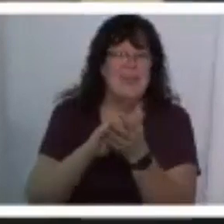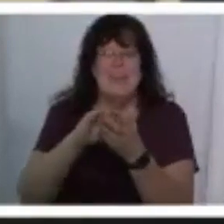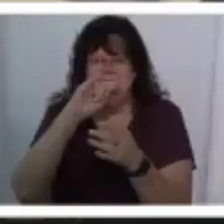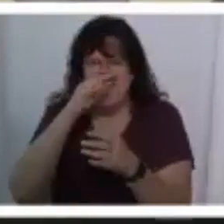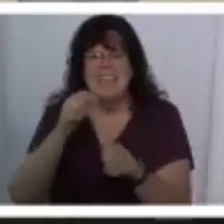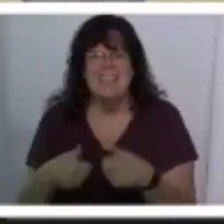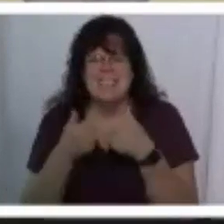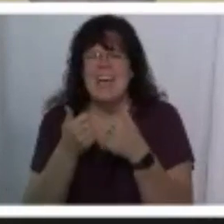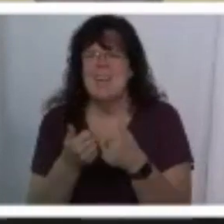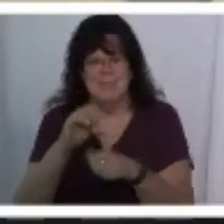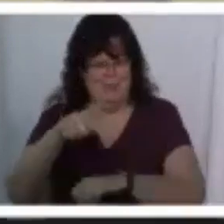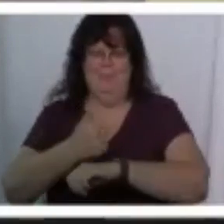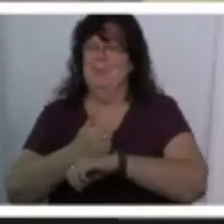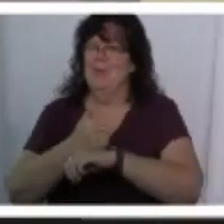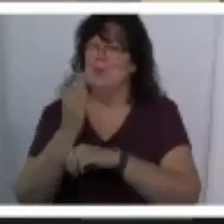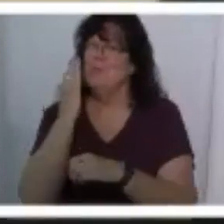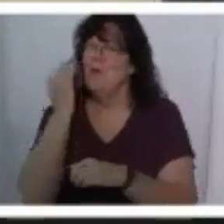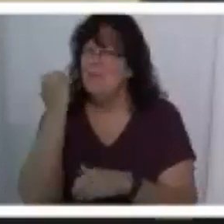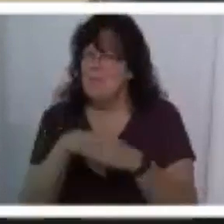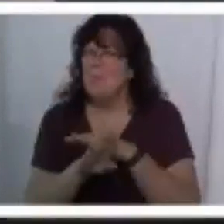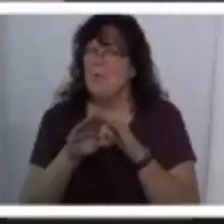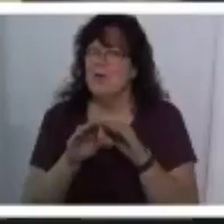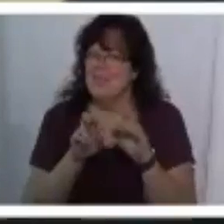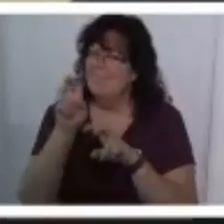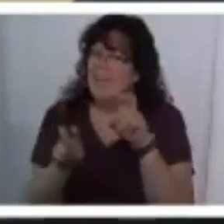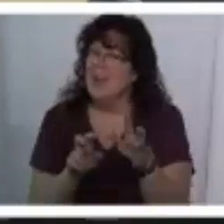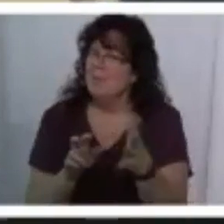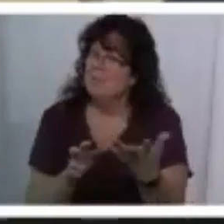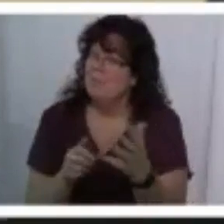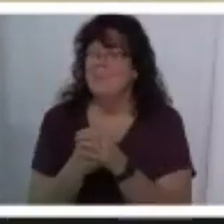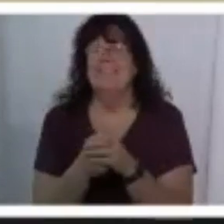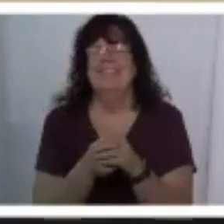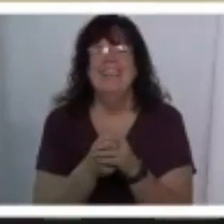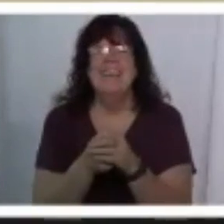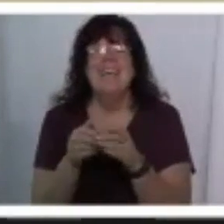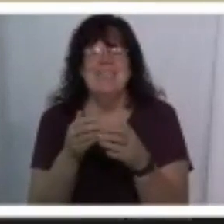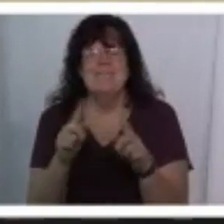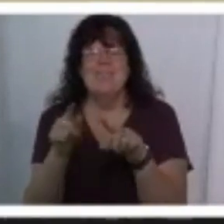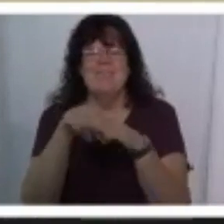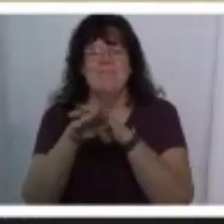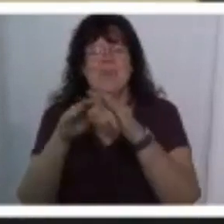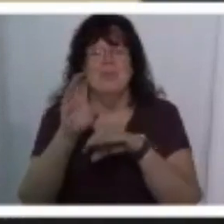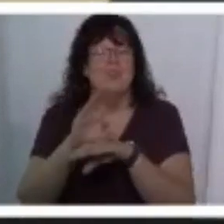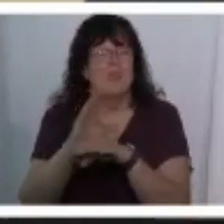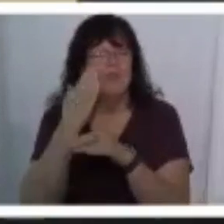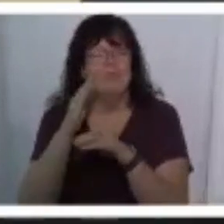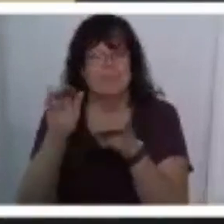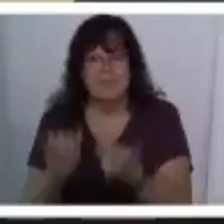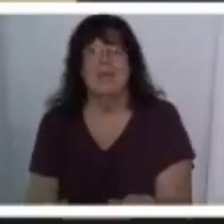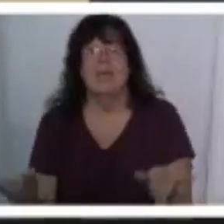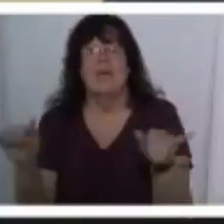you know when you're born at the fair okay so anyways i'm just saying like when you're born at church right um